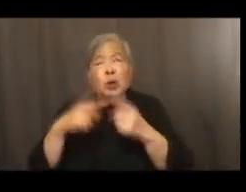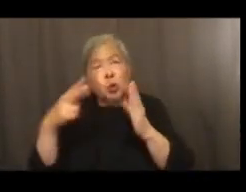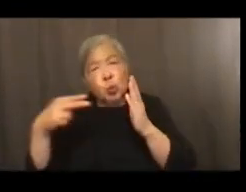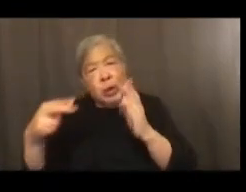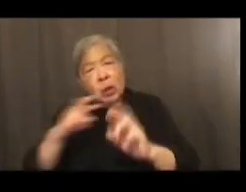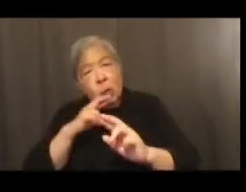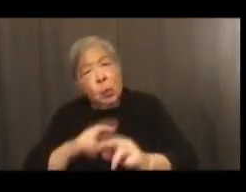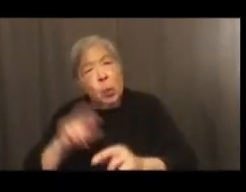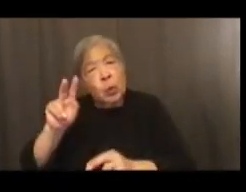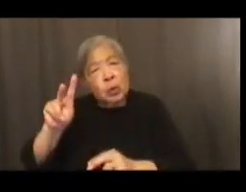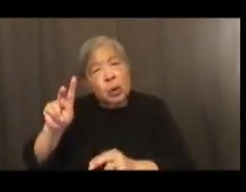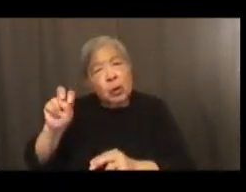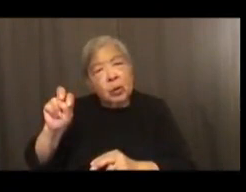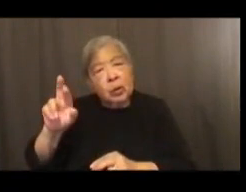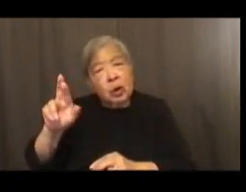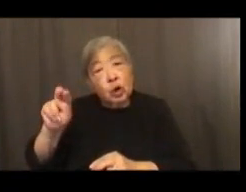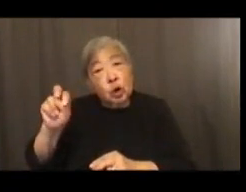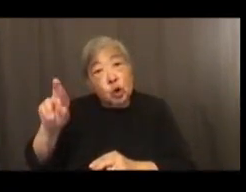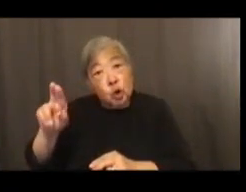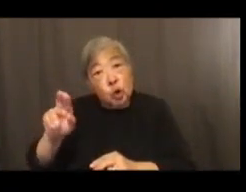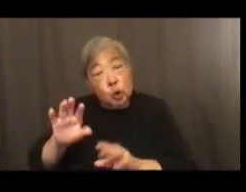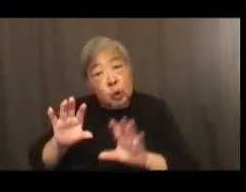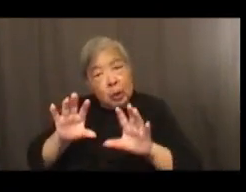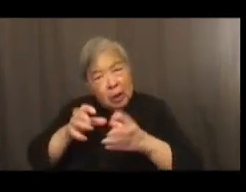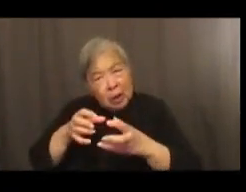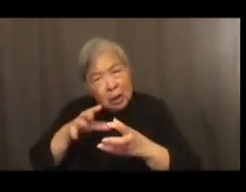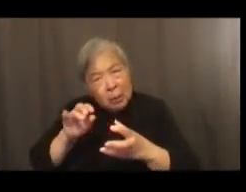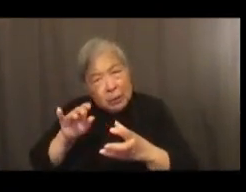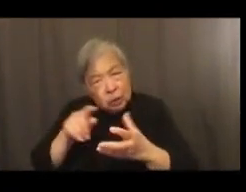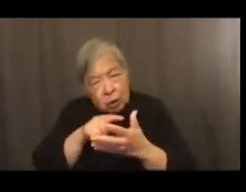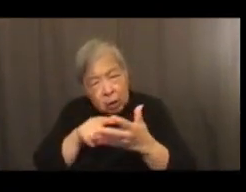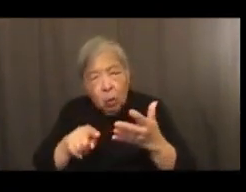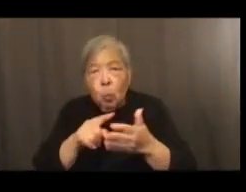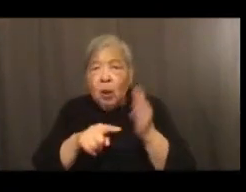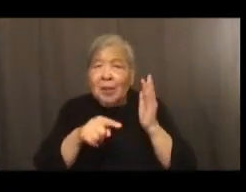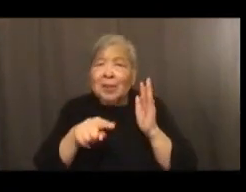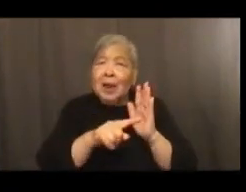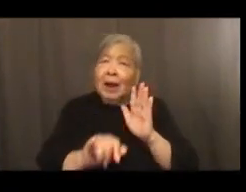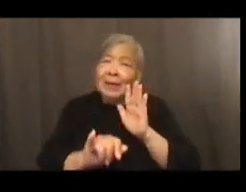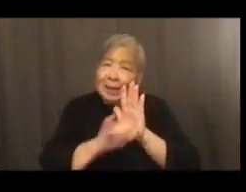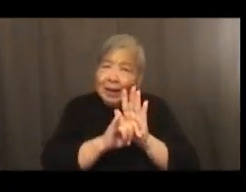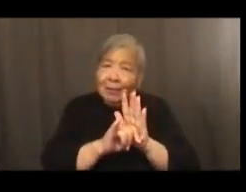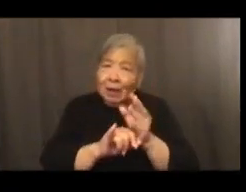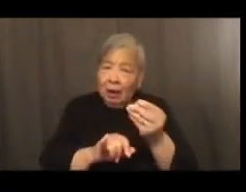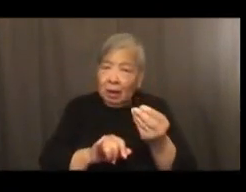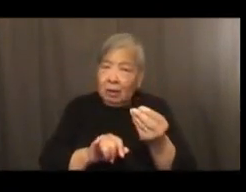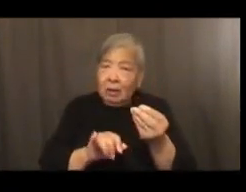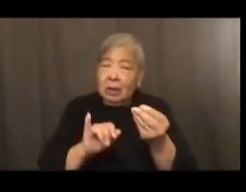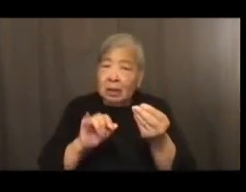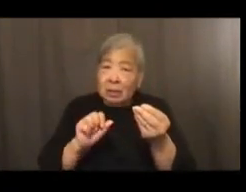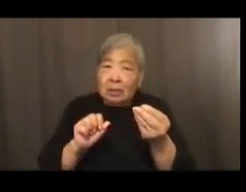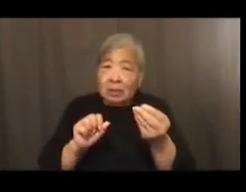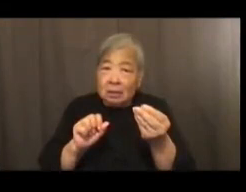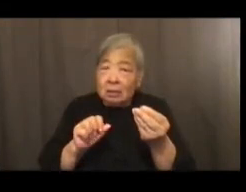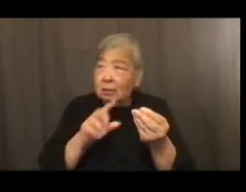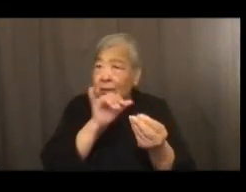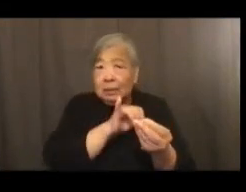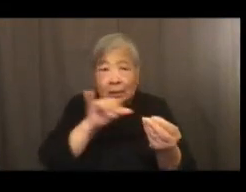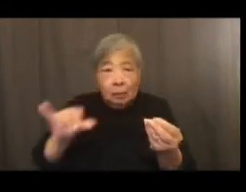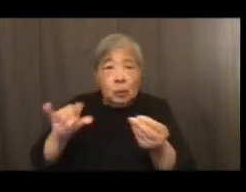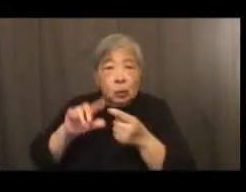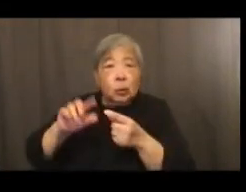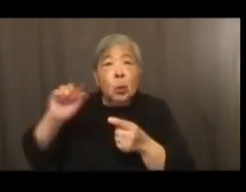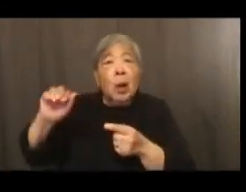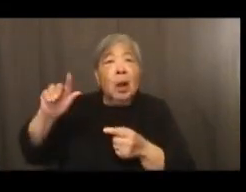that what they had immediately picked up on as the, this kind of duplicative Alice in Wonderland, as I mentioned